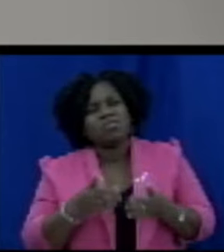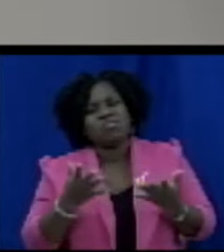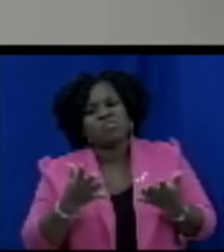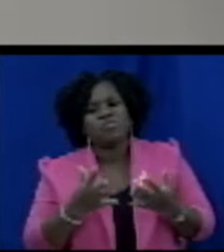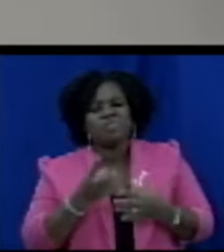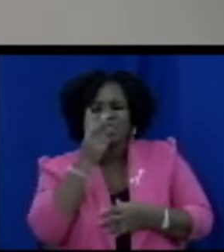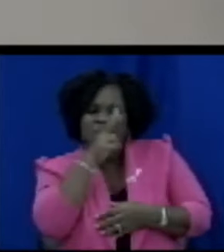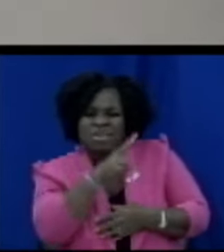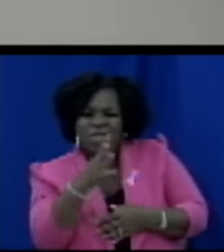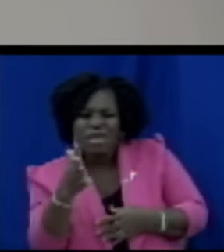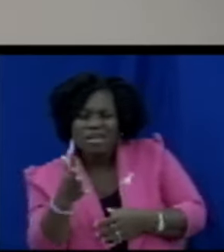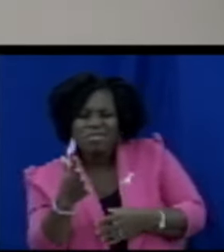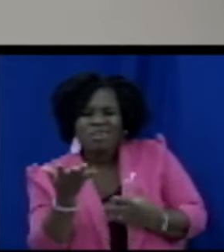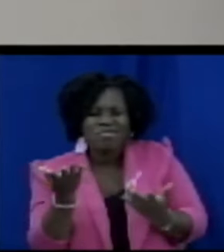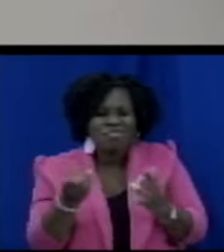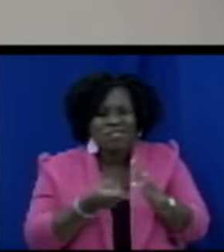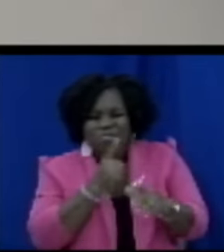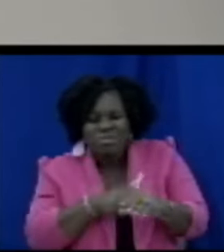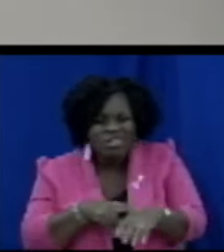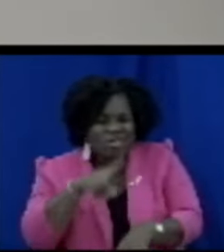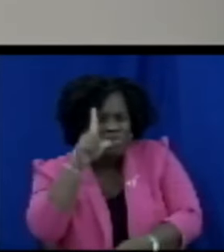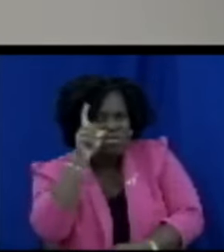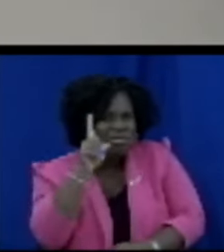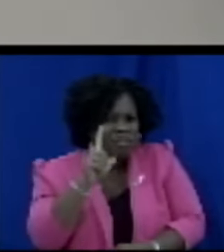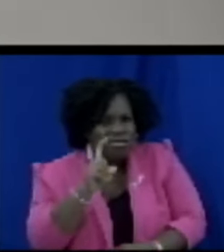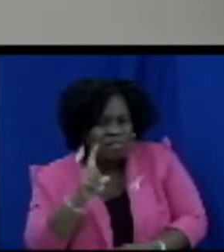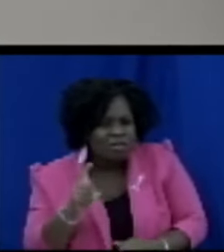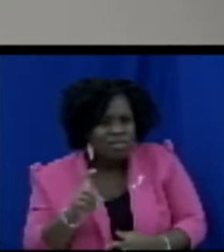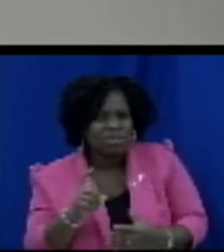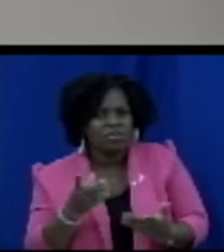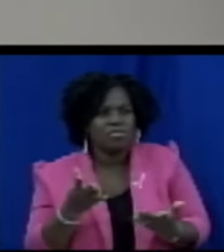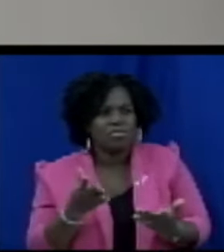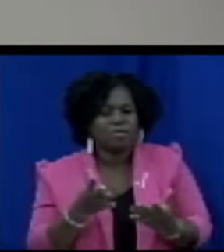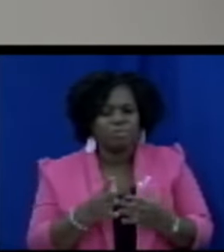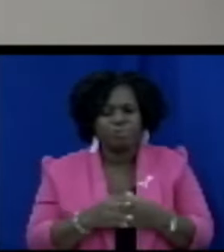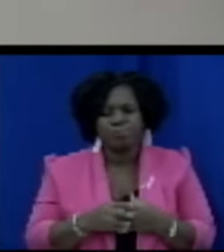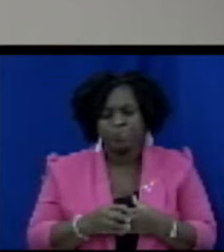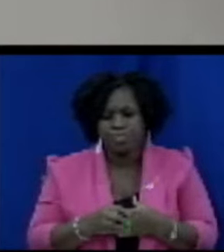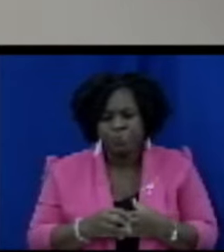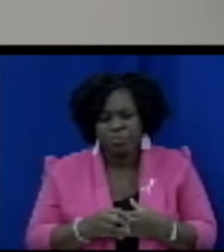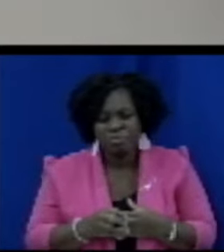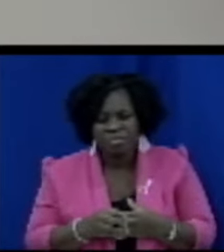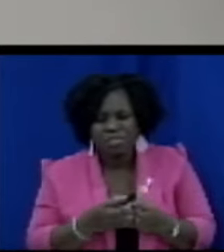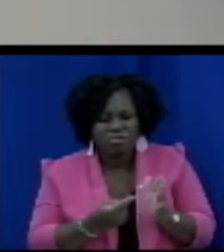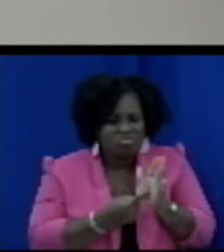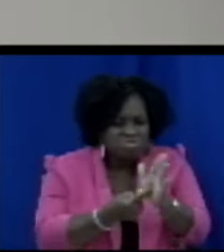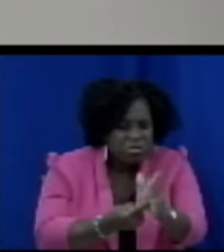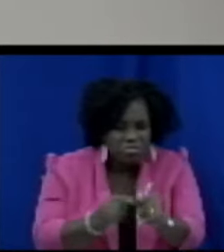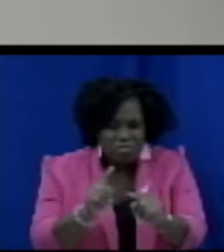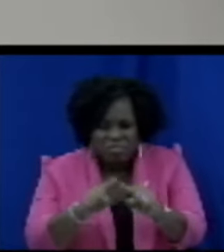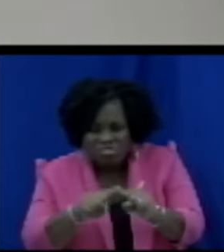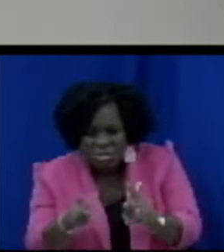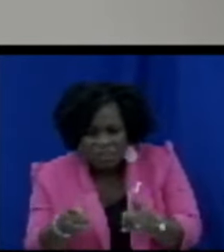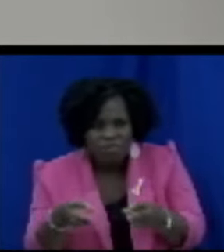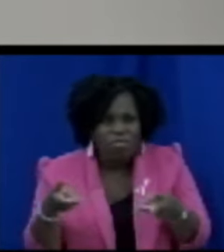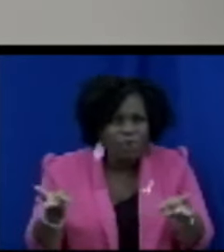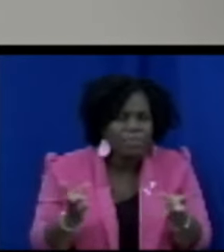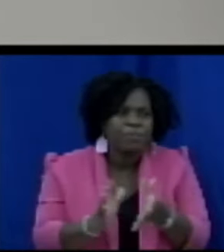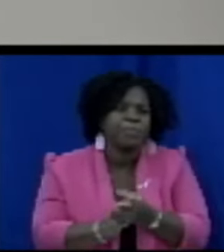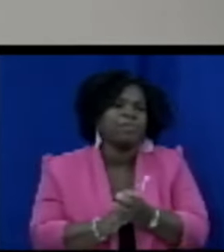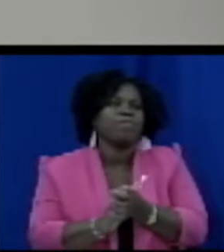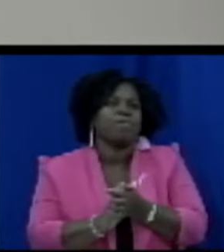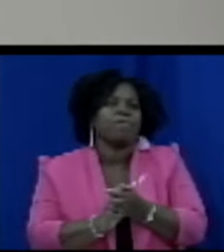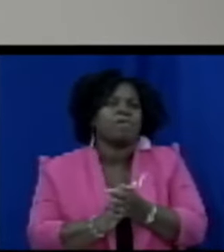and question them to get the best out of any legislation that comes and I believe